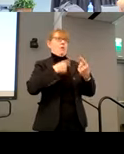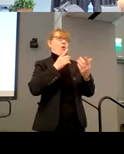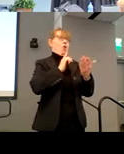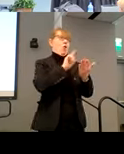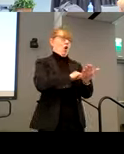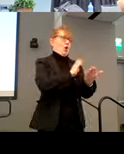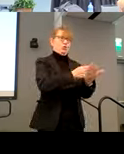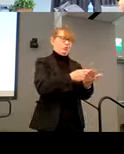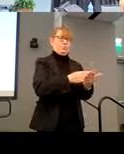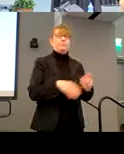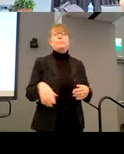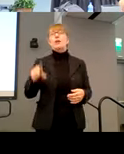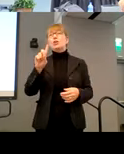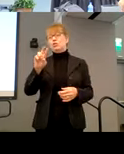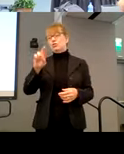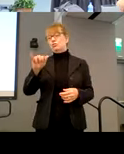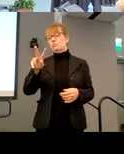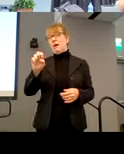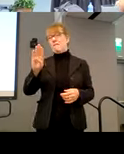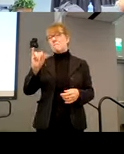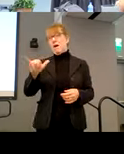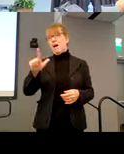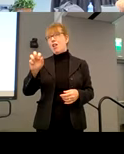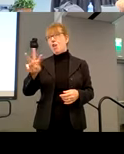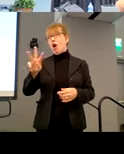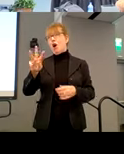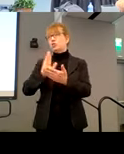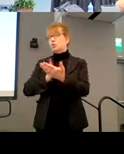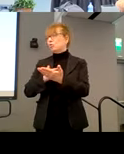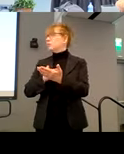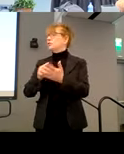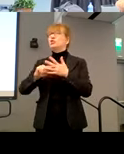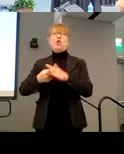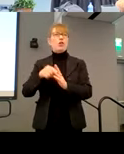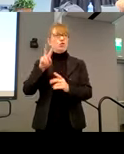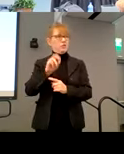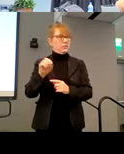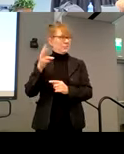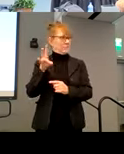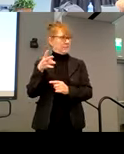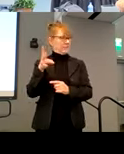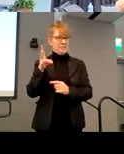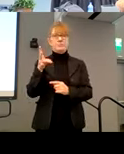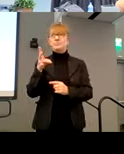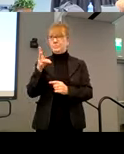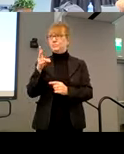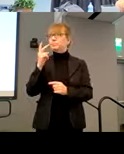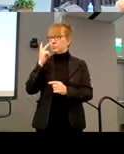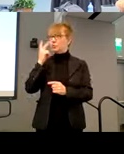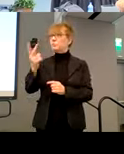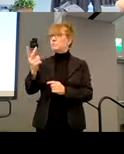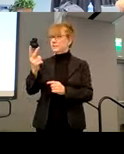drive-by lawsuits are, they started in 2017. You'll see